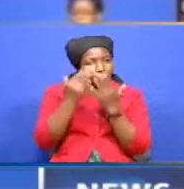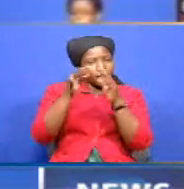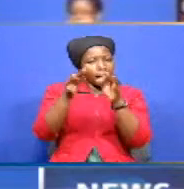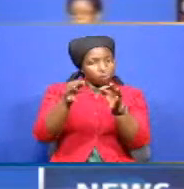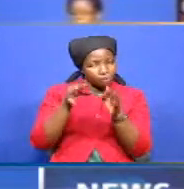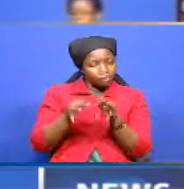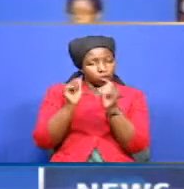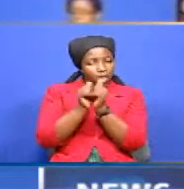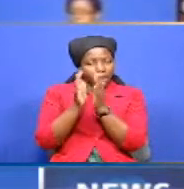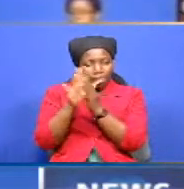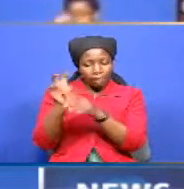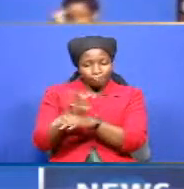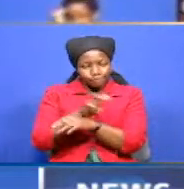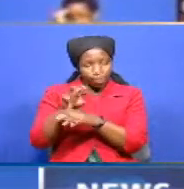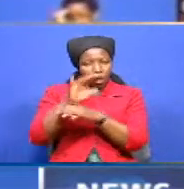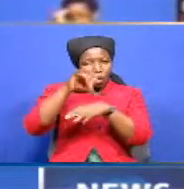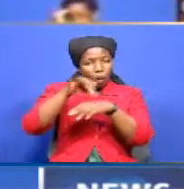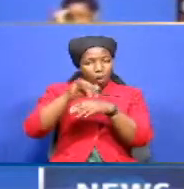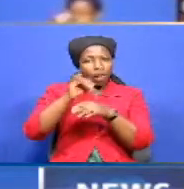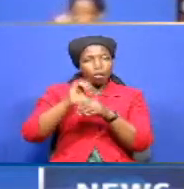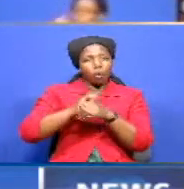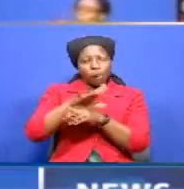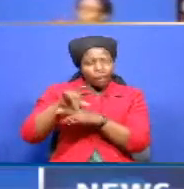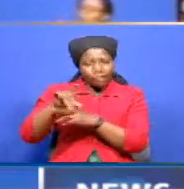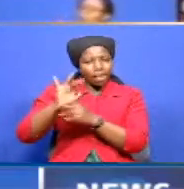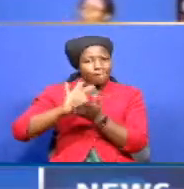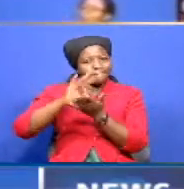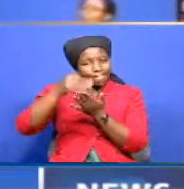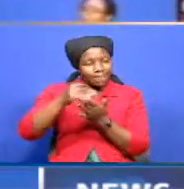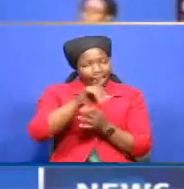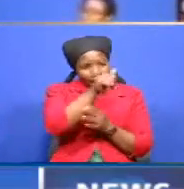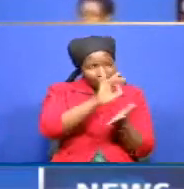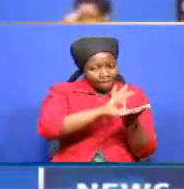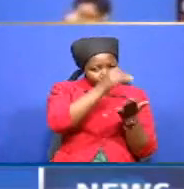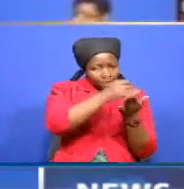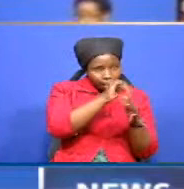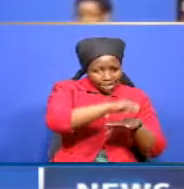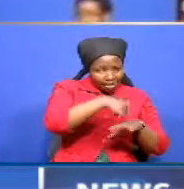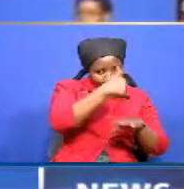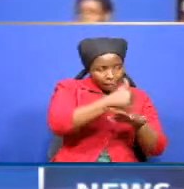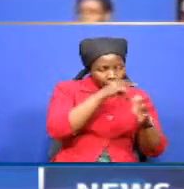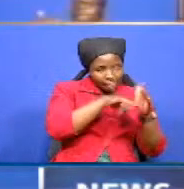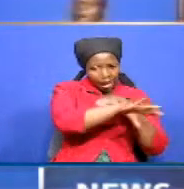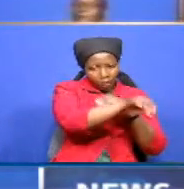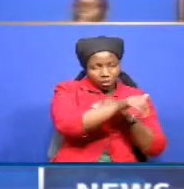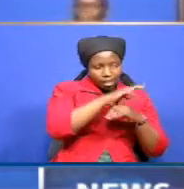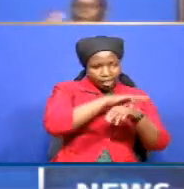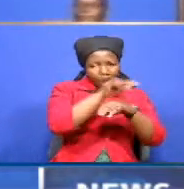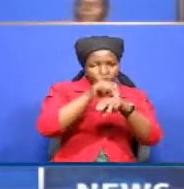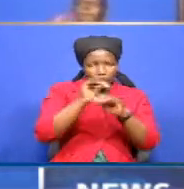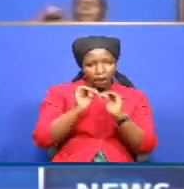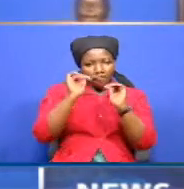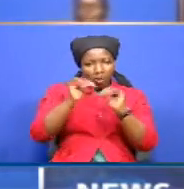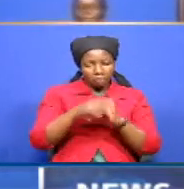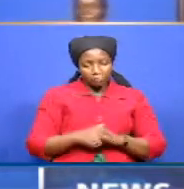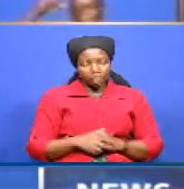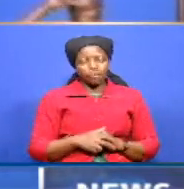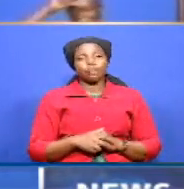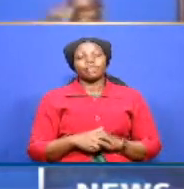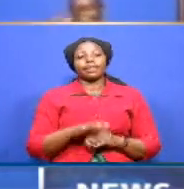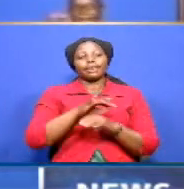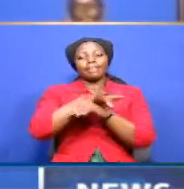over the covet 19 emergency fund and other funds established in the national and county levels the national treasury